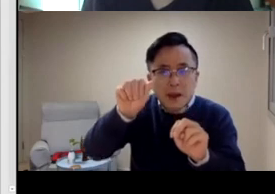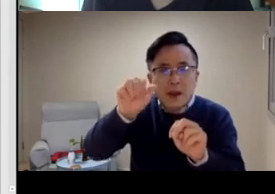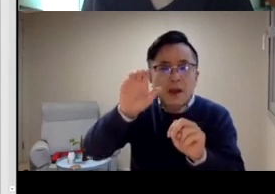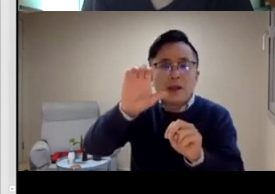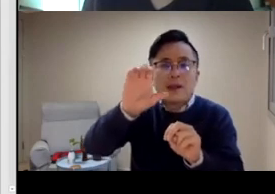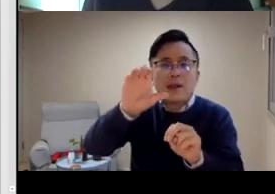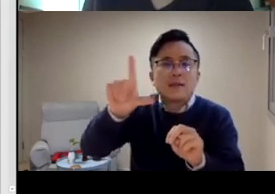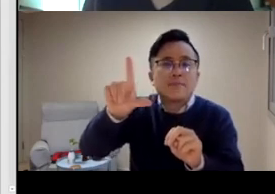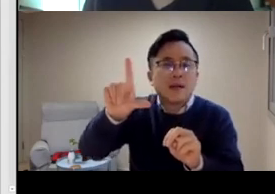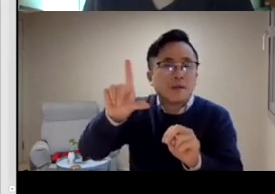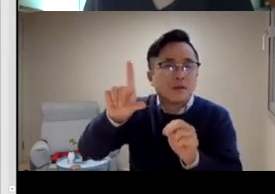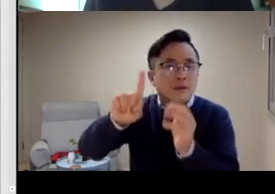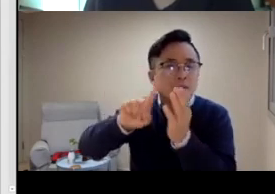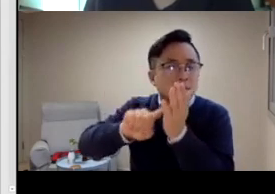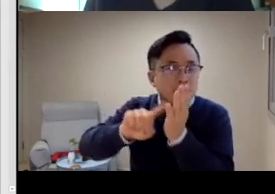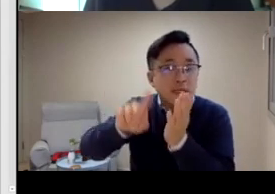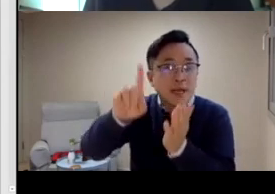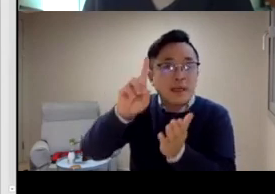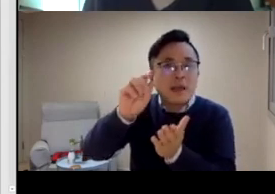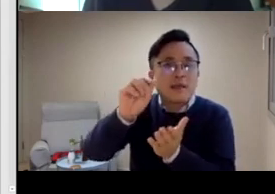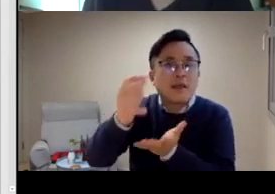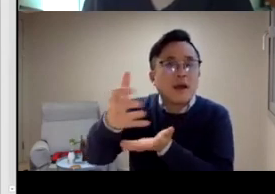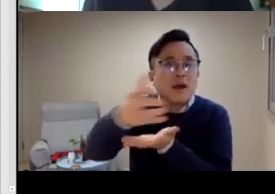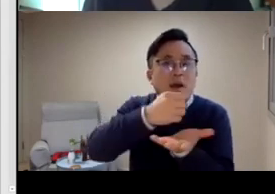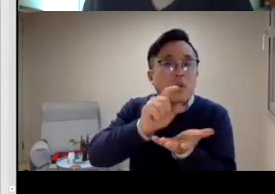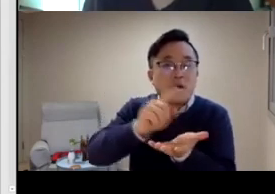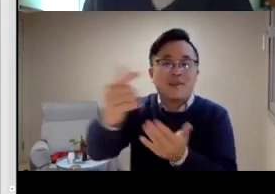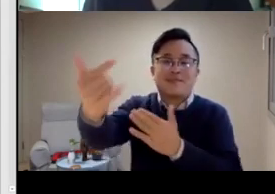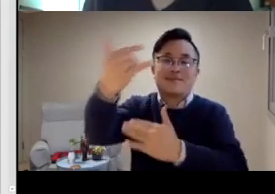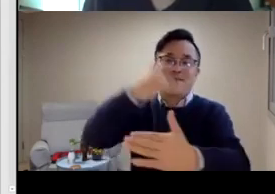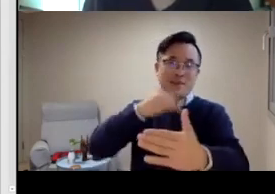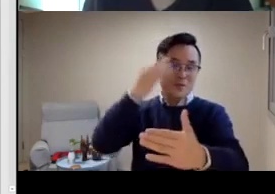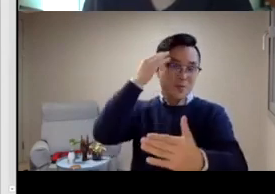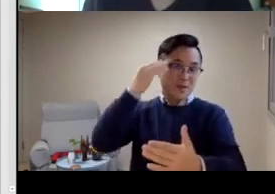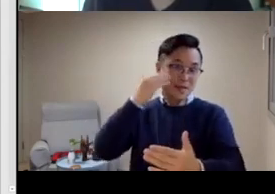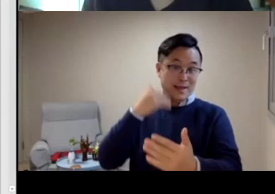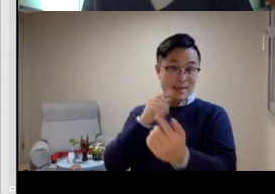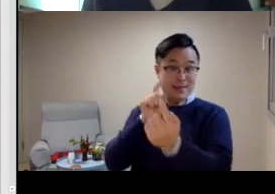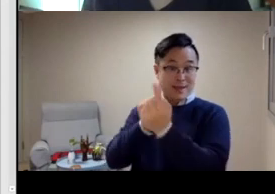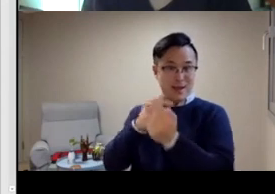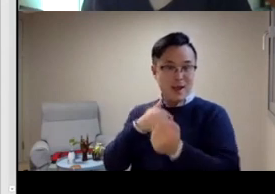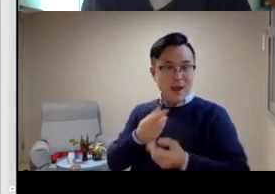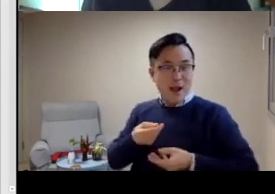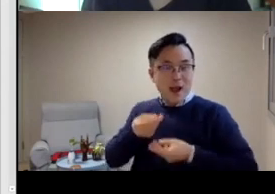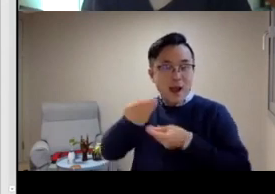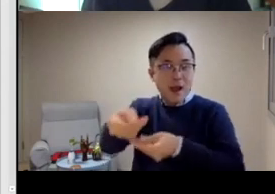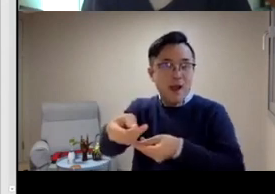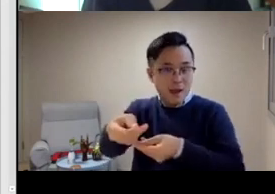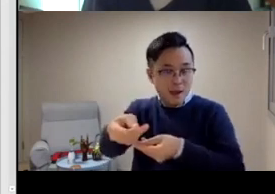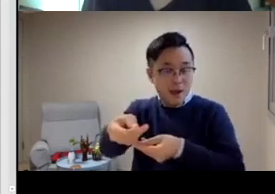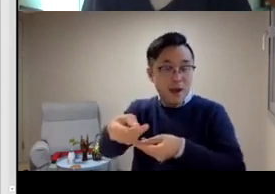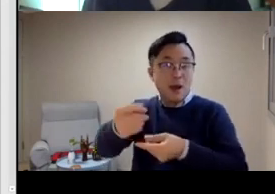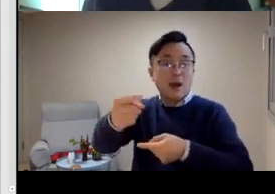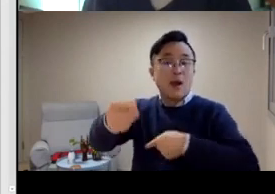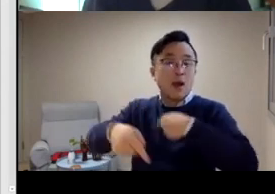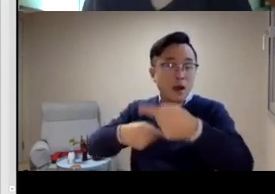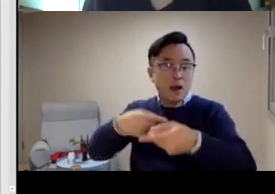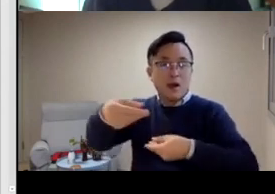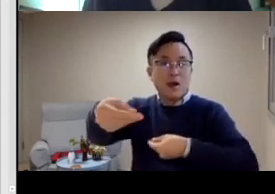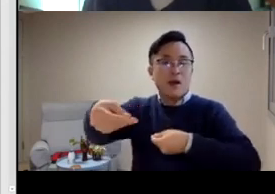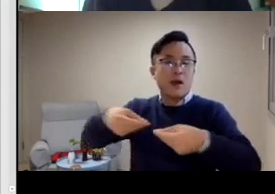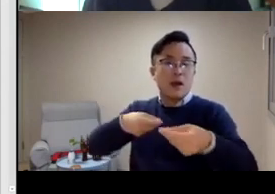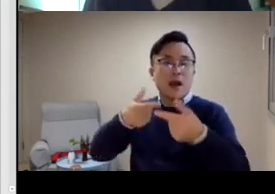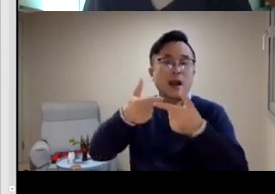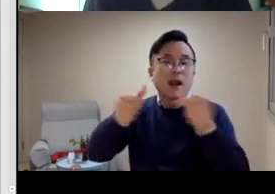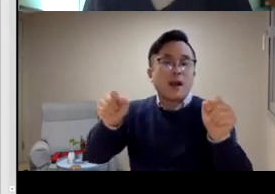And she was researching, she was doing a research on Korean sign language. And she contacted me in